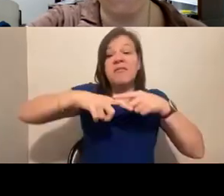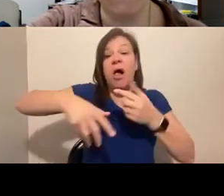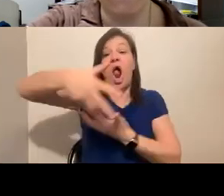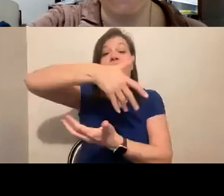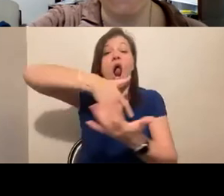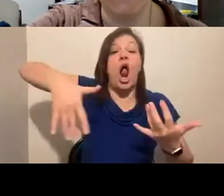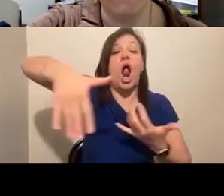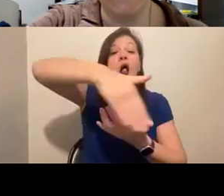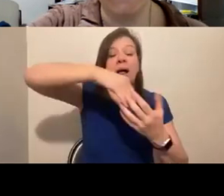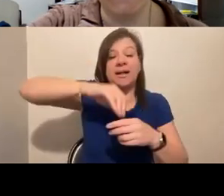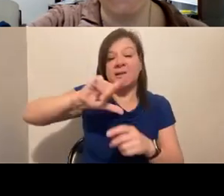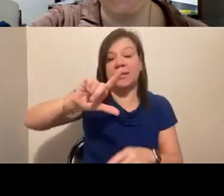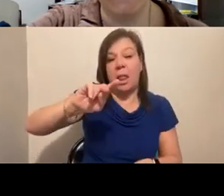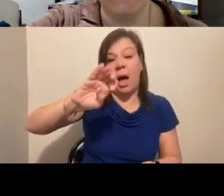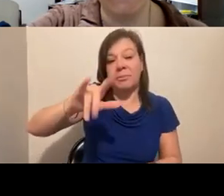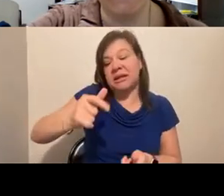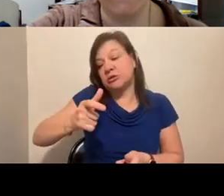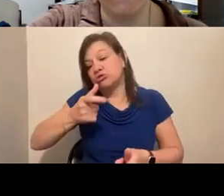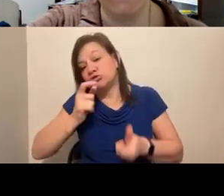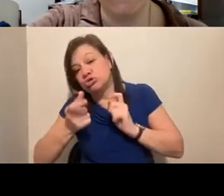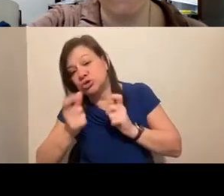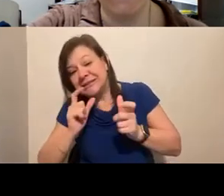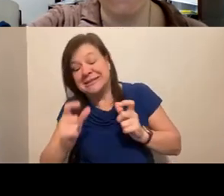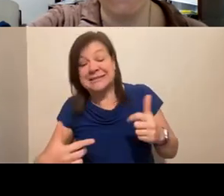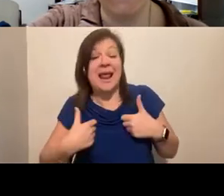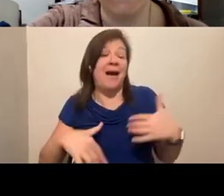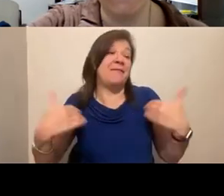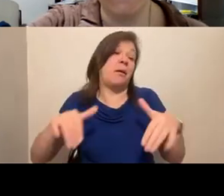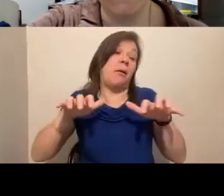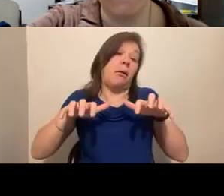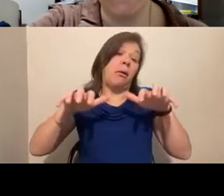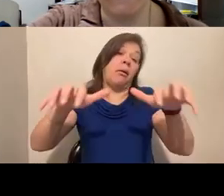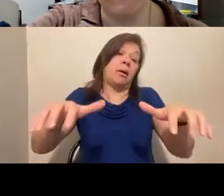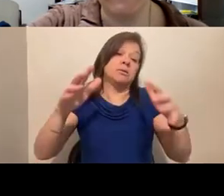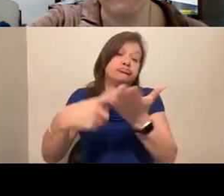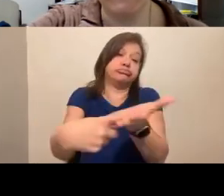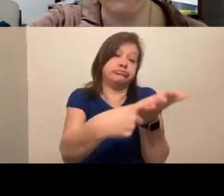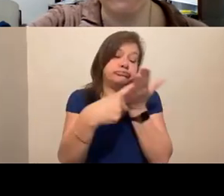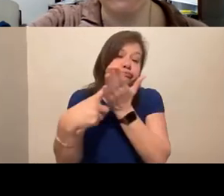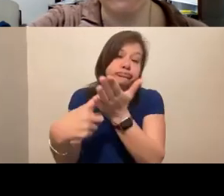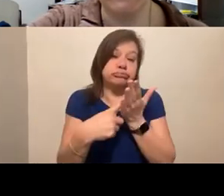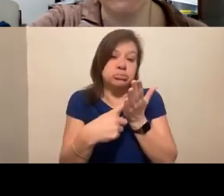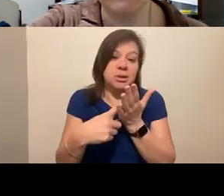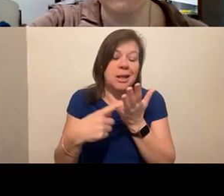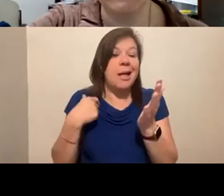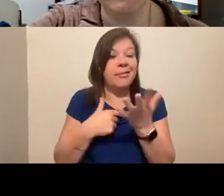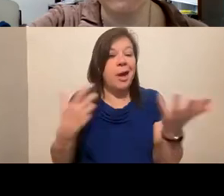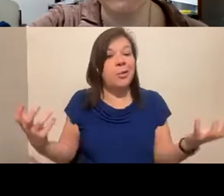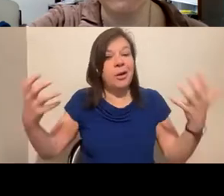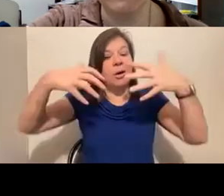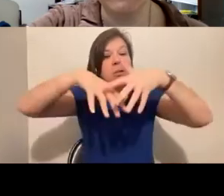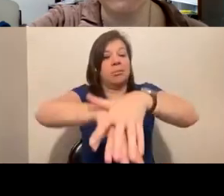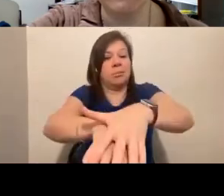and having drinks and having the most amazing discussions and networking and collaborations with people.